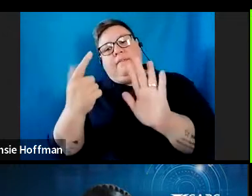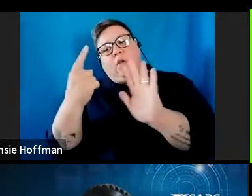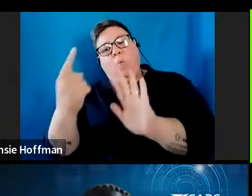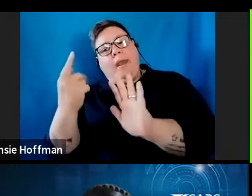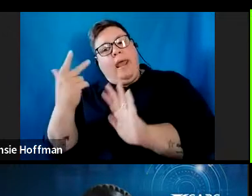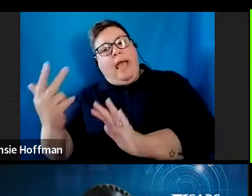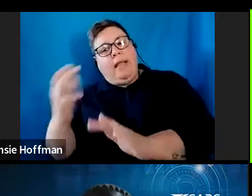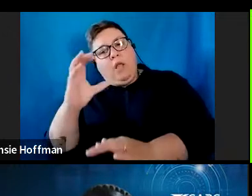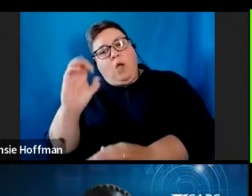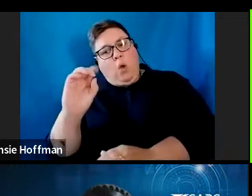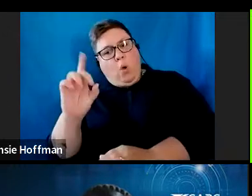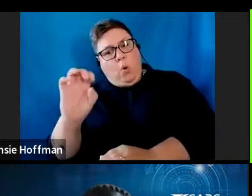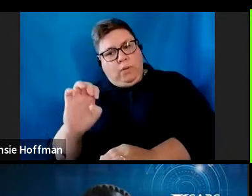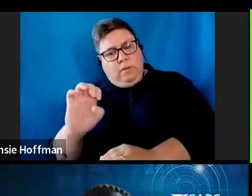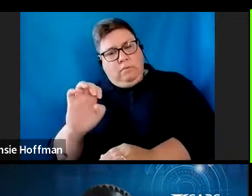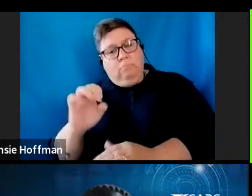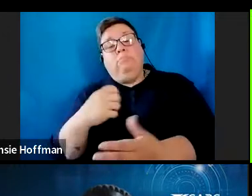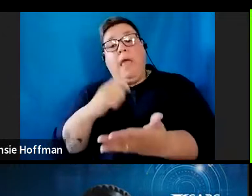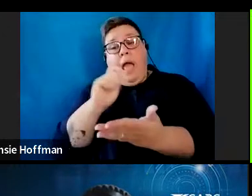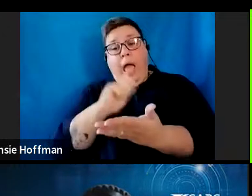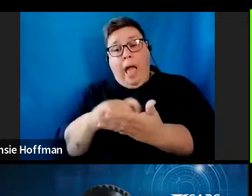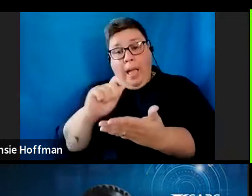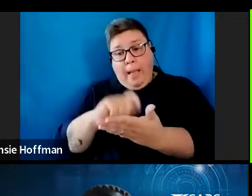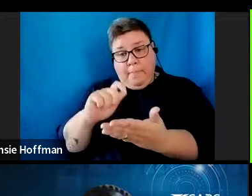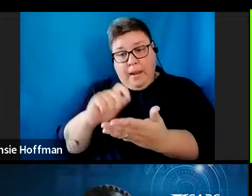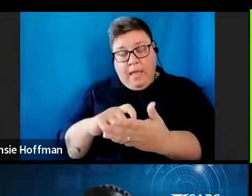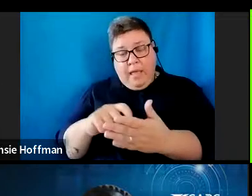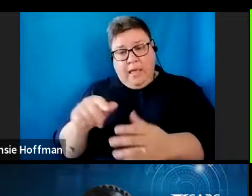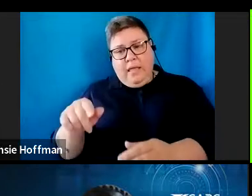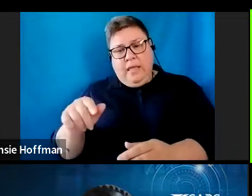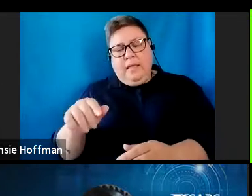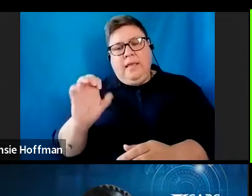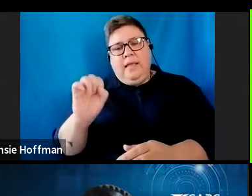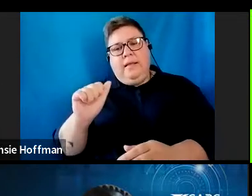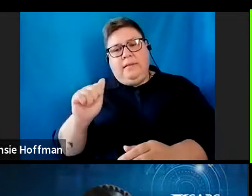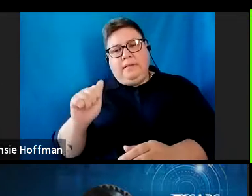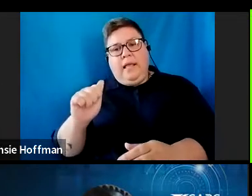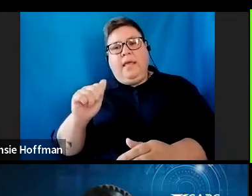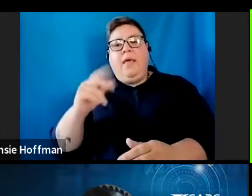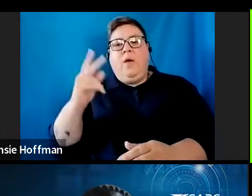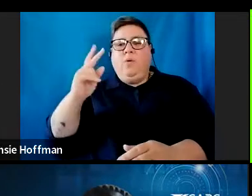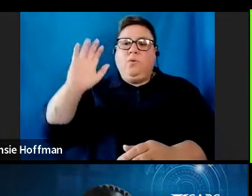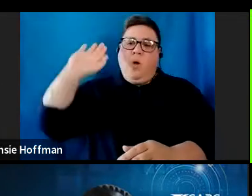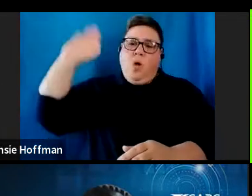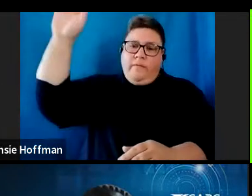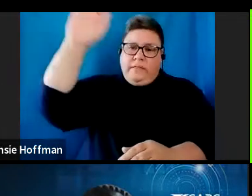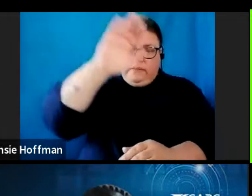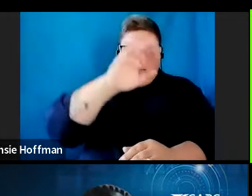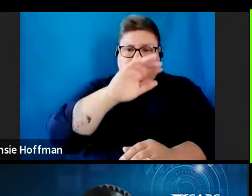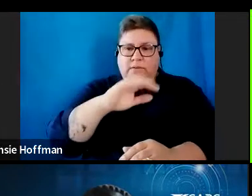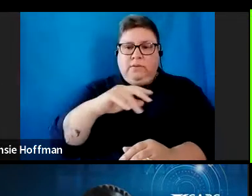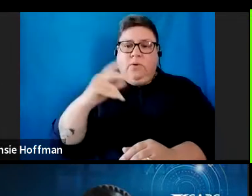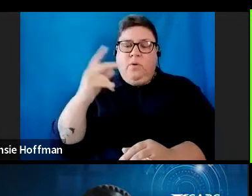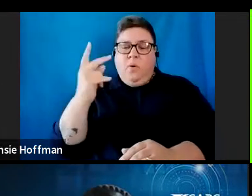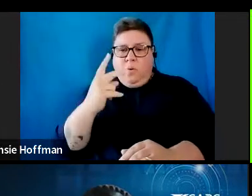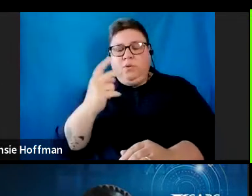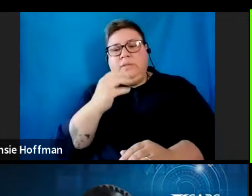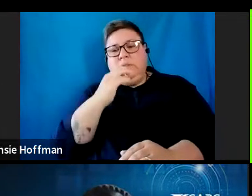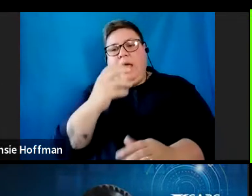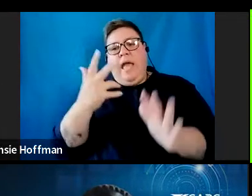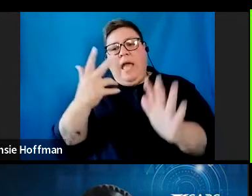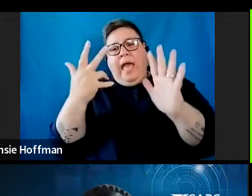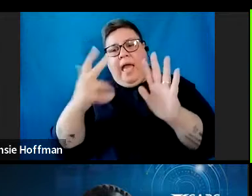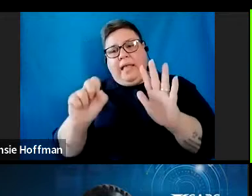Instead of applying the apportionment between SA sourced and foreign sourced, and then to indicate that 80,000 to be